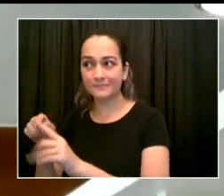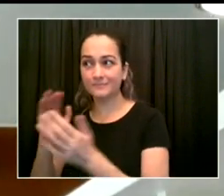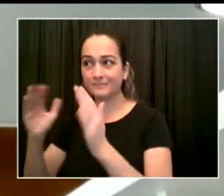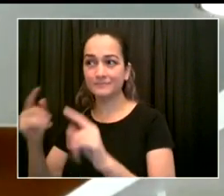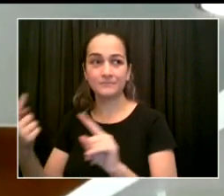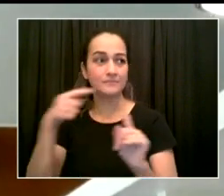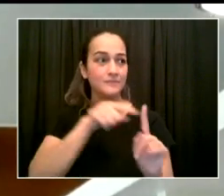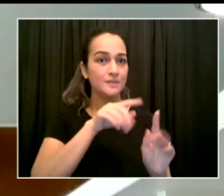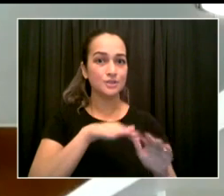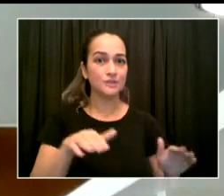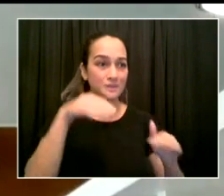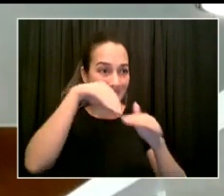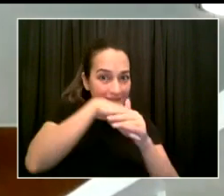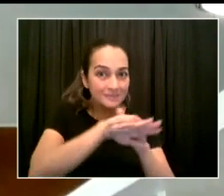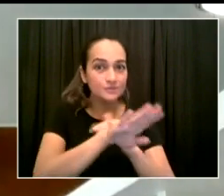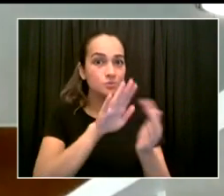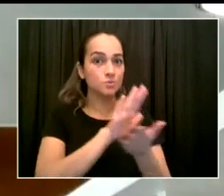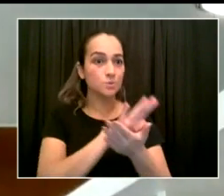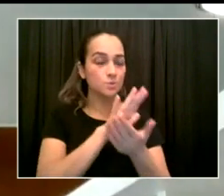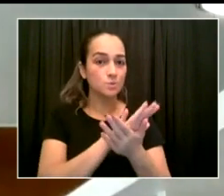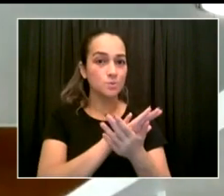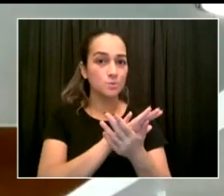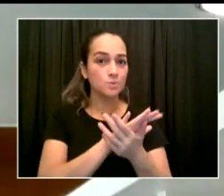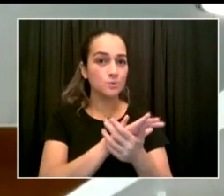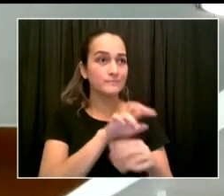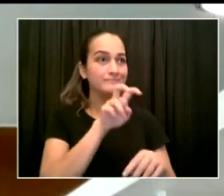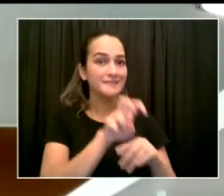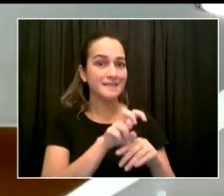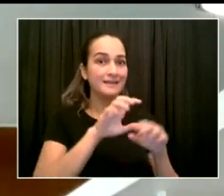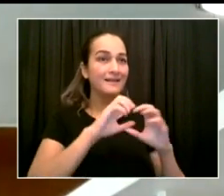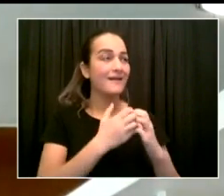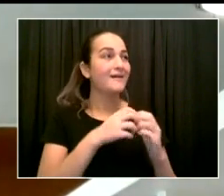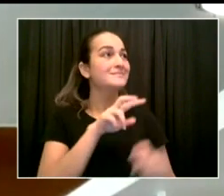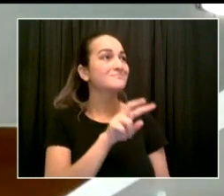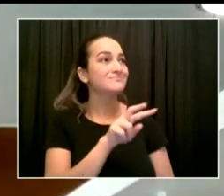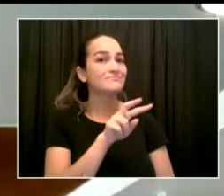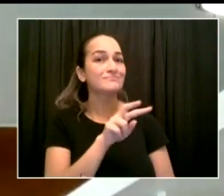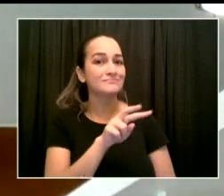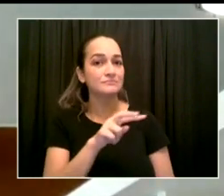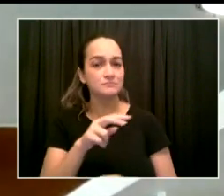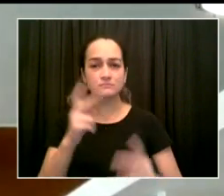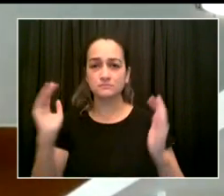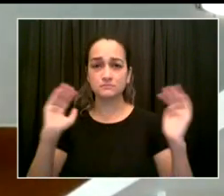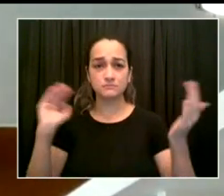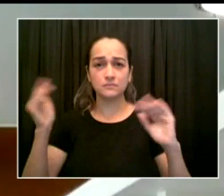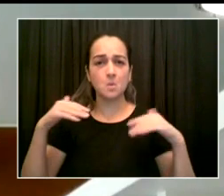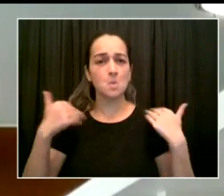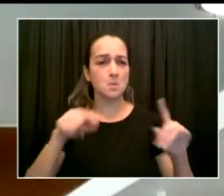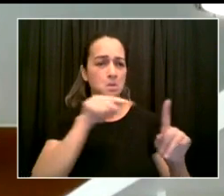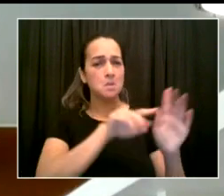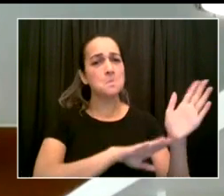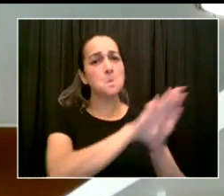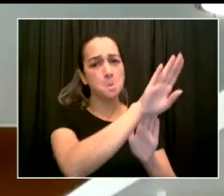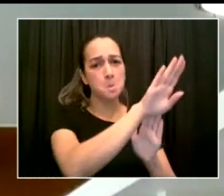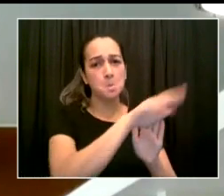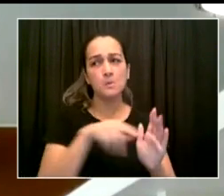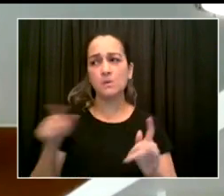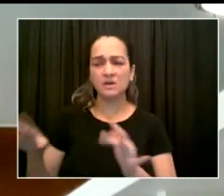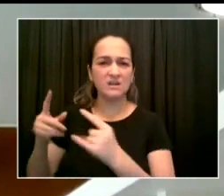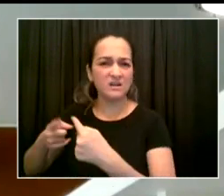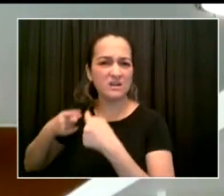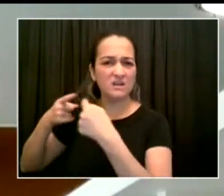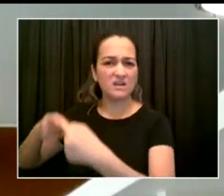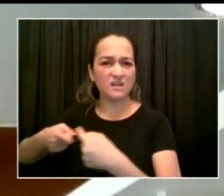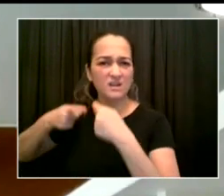two data points I want to highlight going into this new school year now. First, hospitalizations rates among children in New York City are well